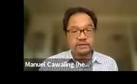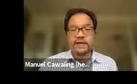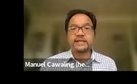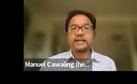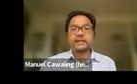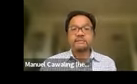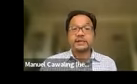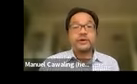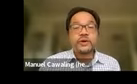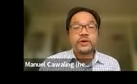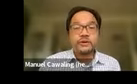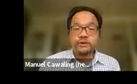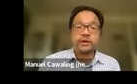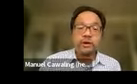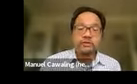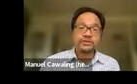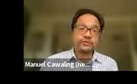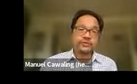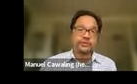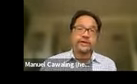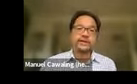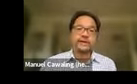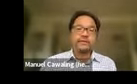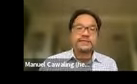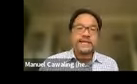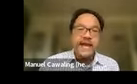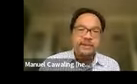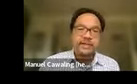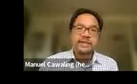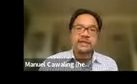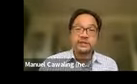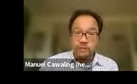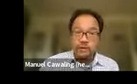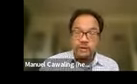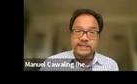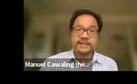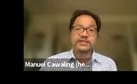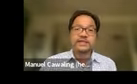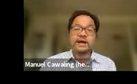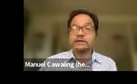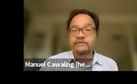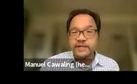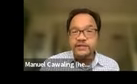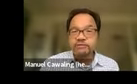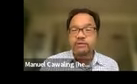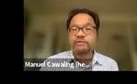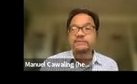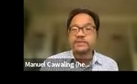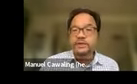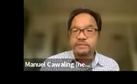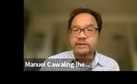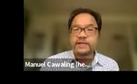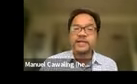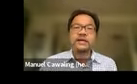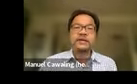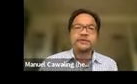issues on their plate, but your, your cultural story, what's happening in your organization, how it affects your programs